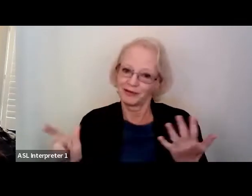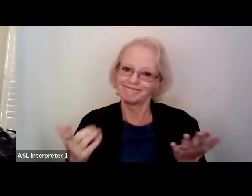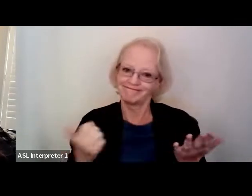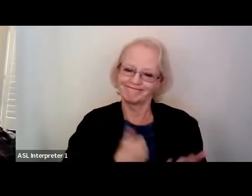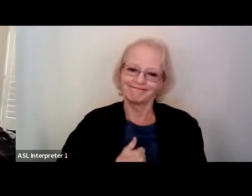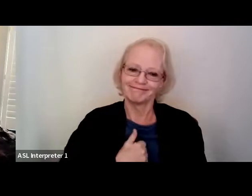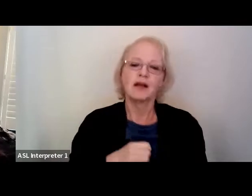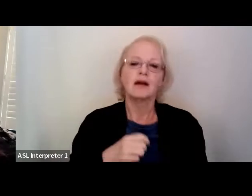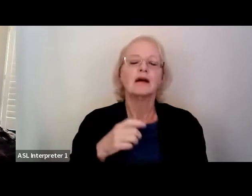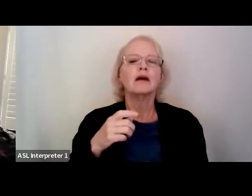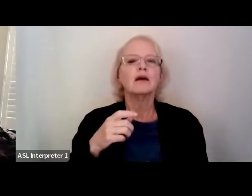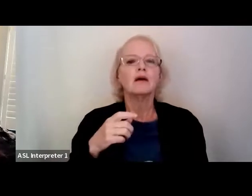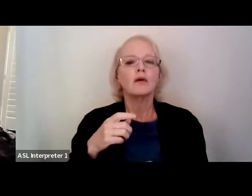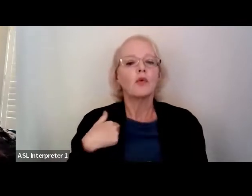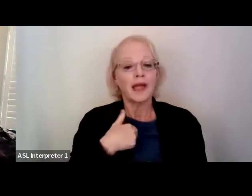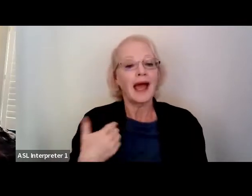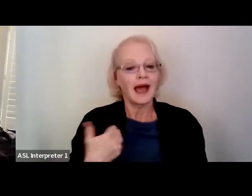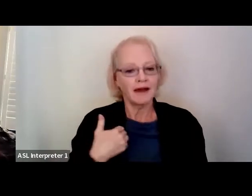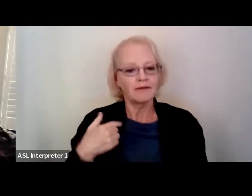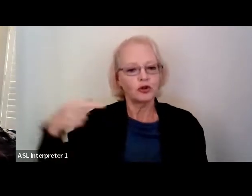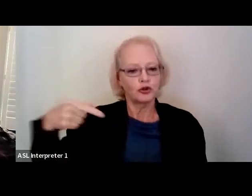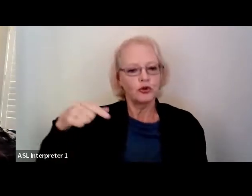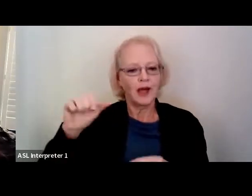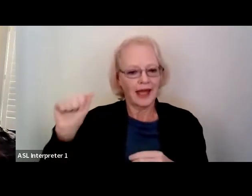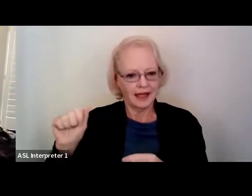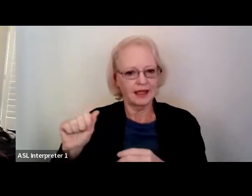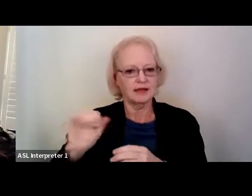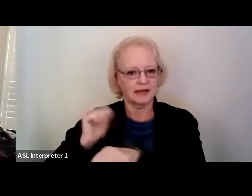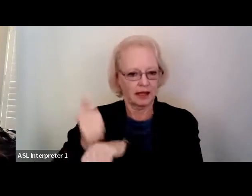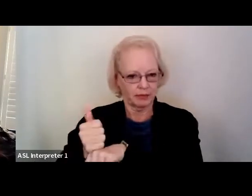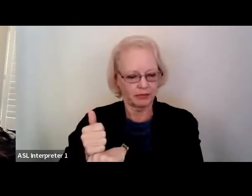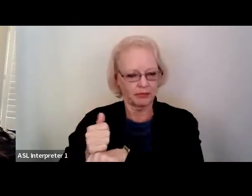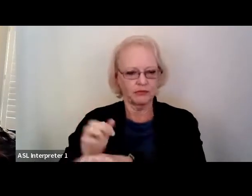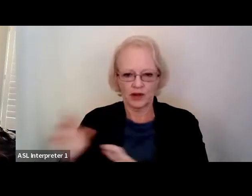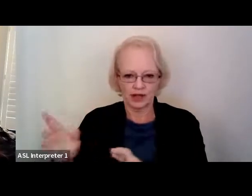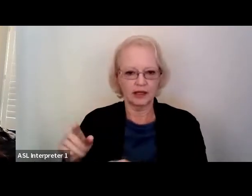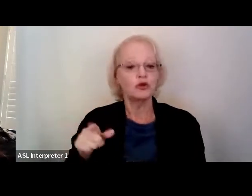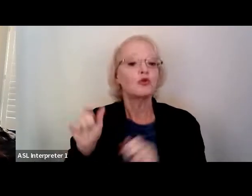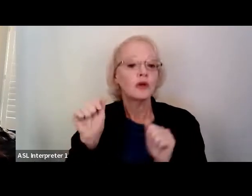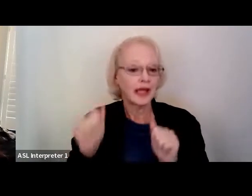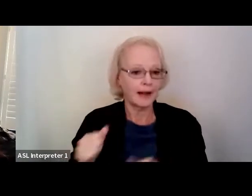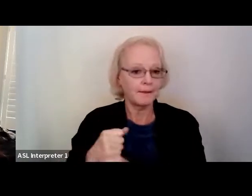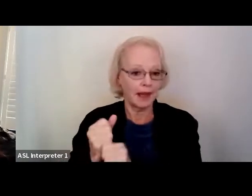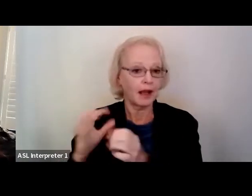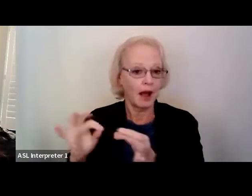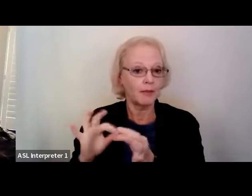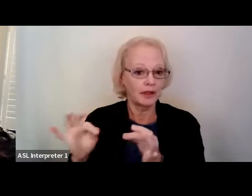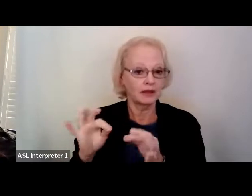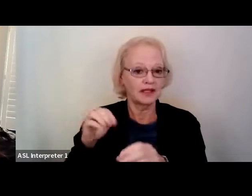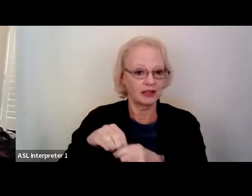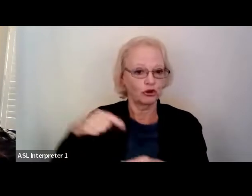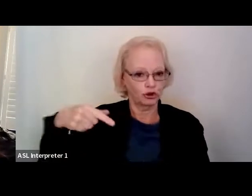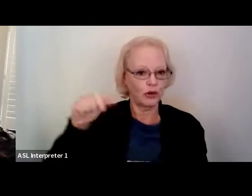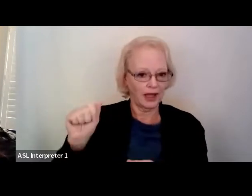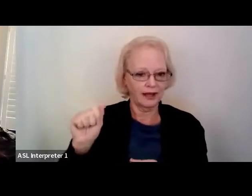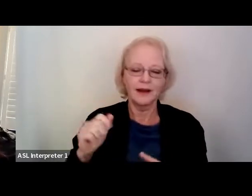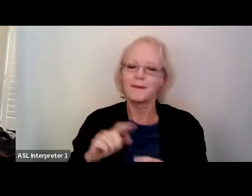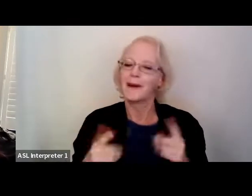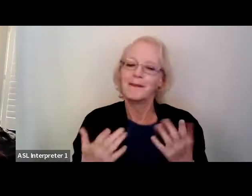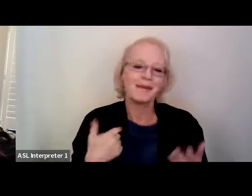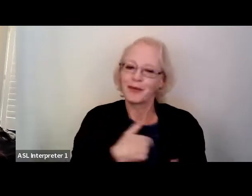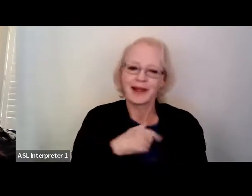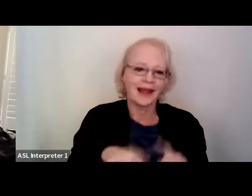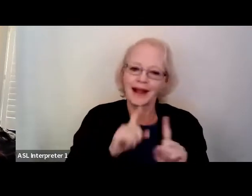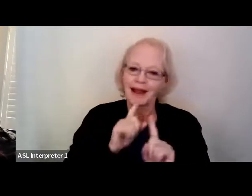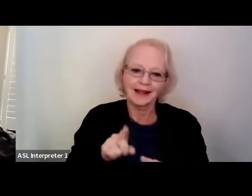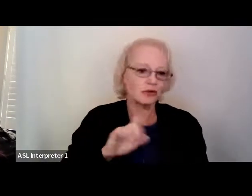We do have the Q&A function operational, and you are welcome to comment there. But we may not be able to address all questions